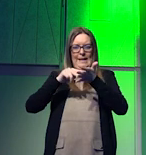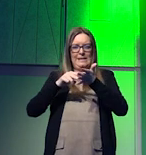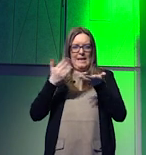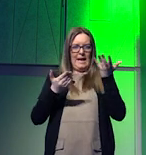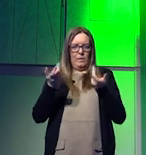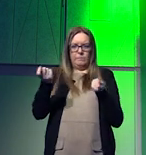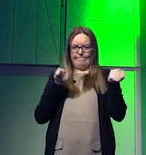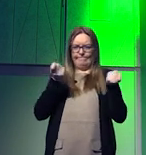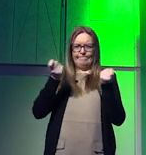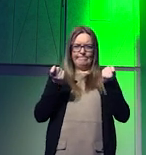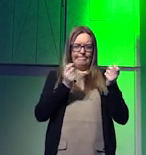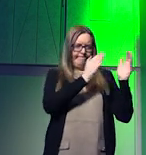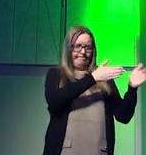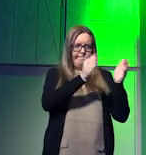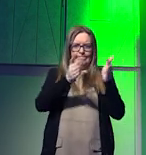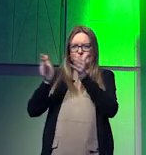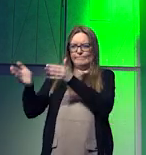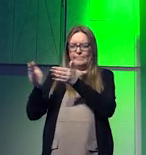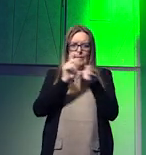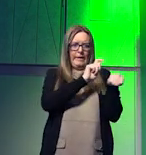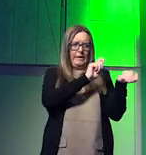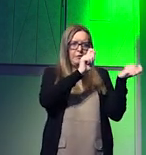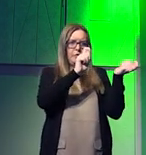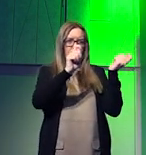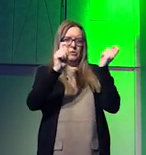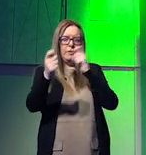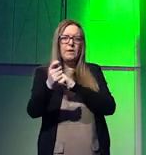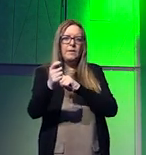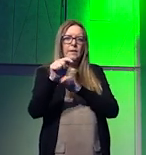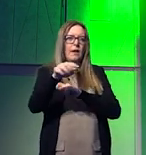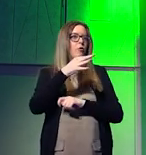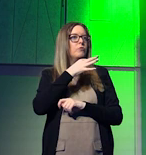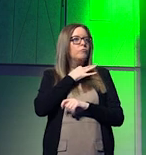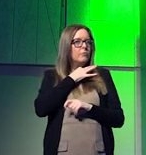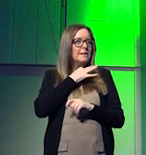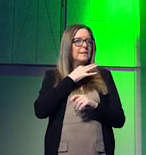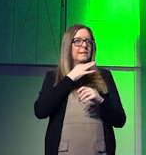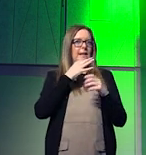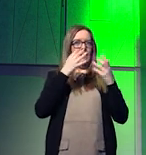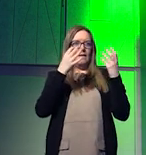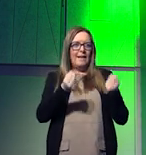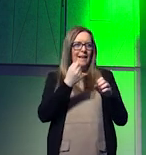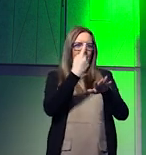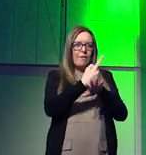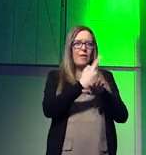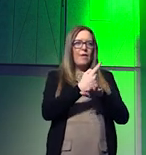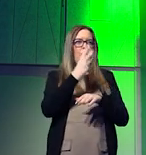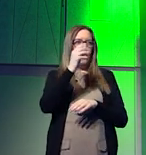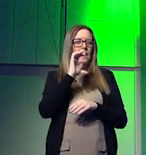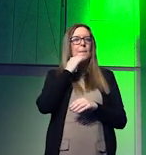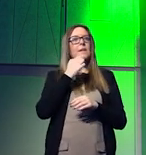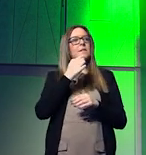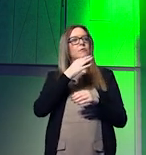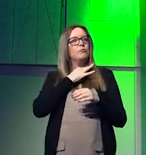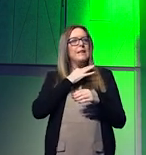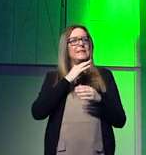handle the climate related transitions themselves the risks that they actually create because they create a number